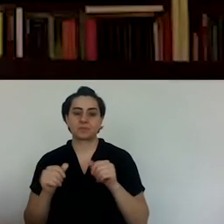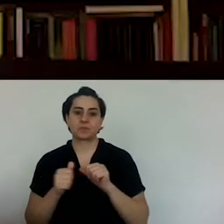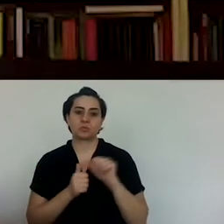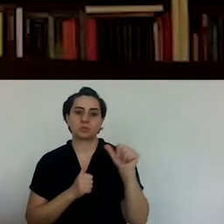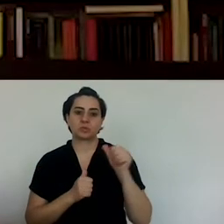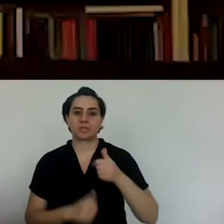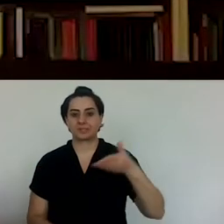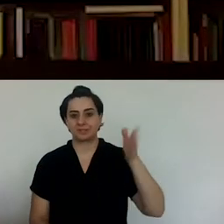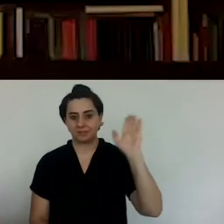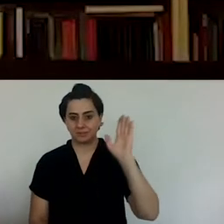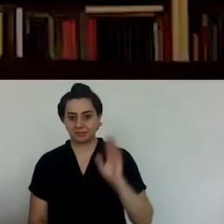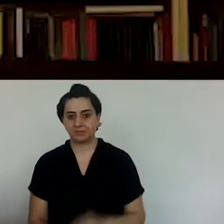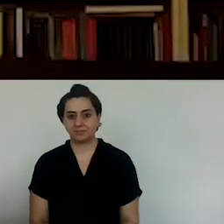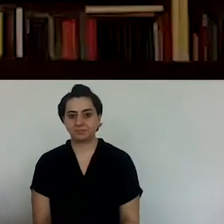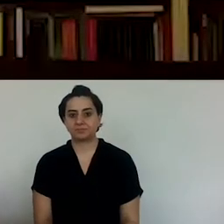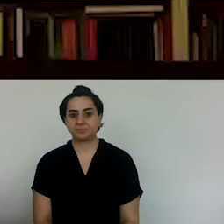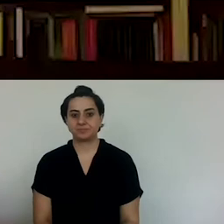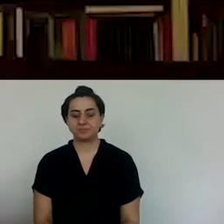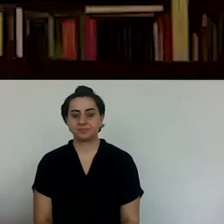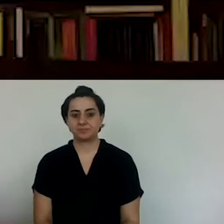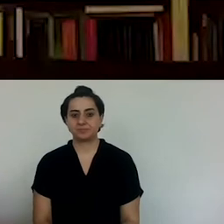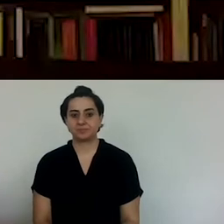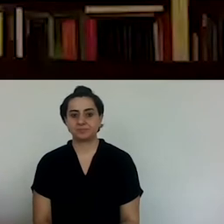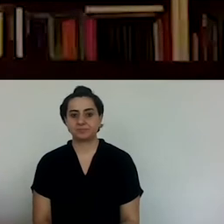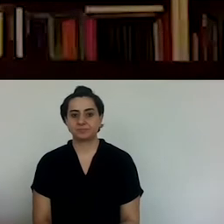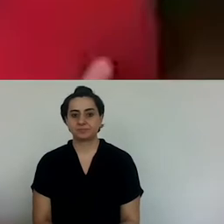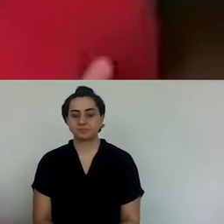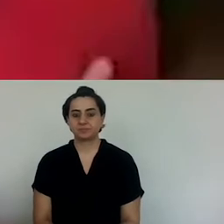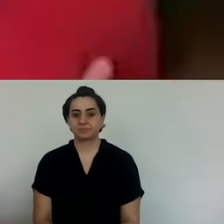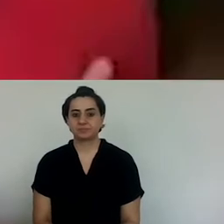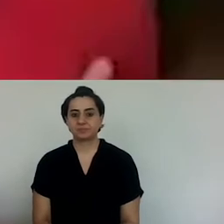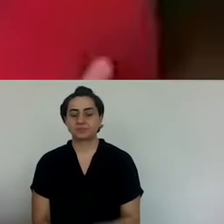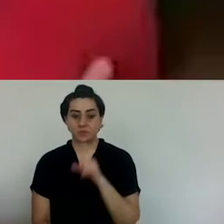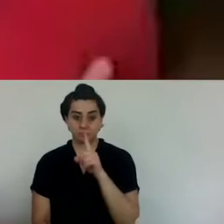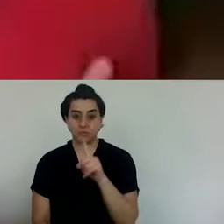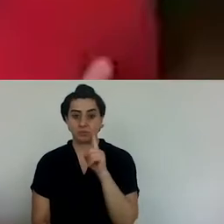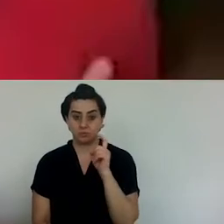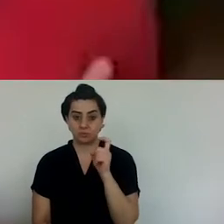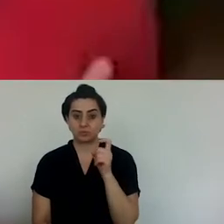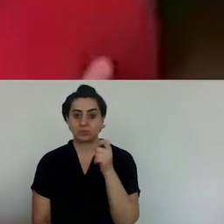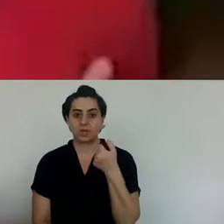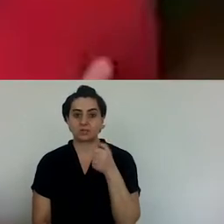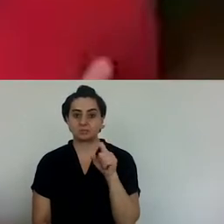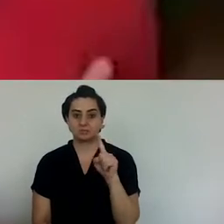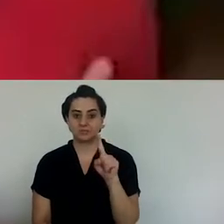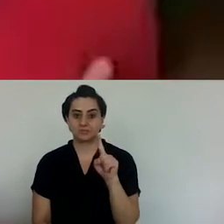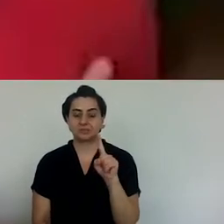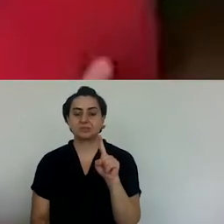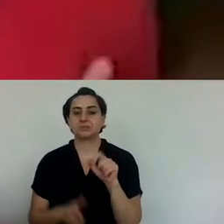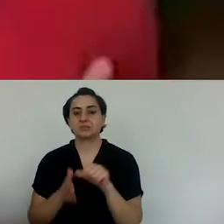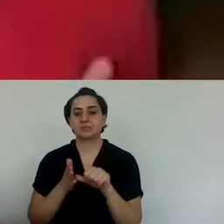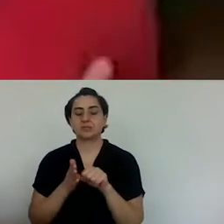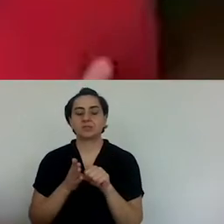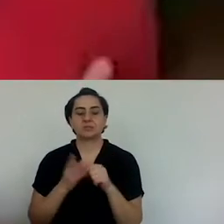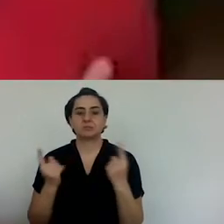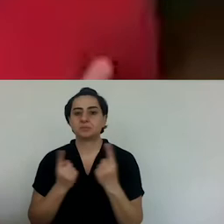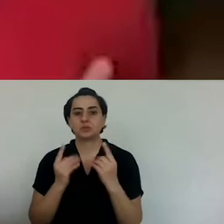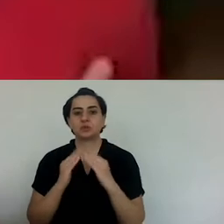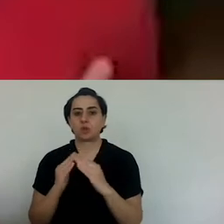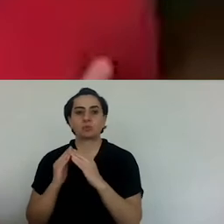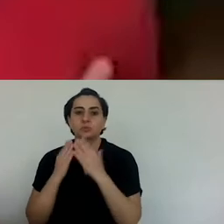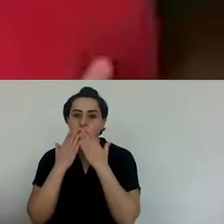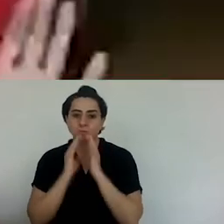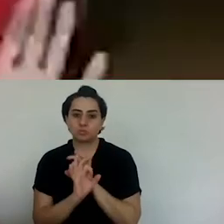very slowly, as a matter of very gradually, and they started moving away from Istanbul. In 1961,